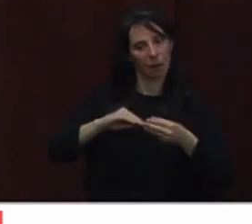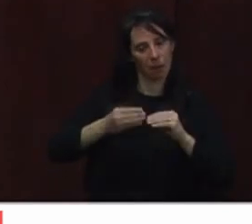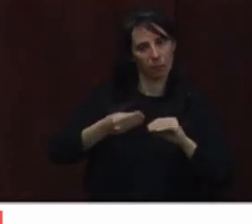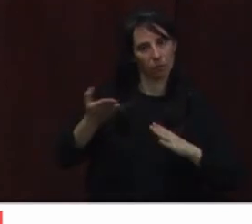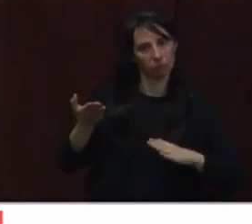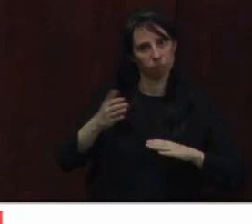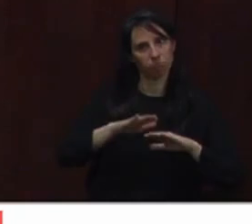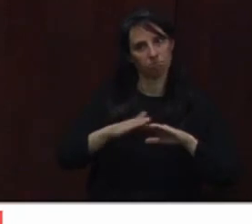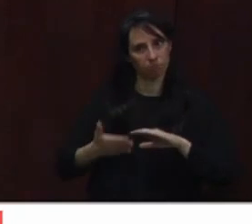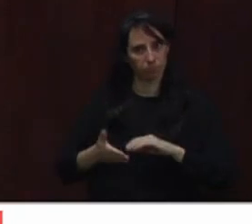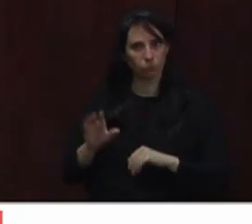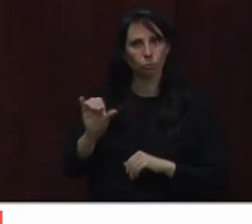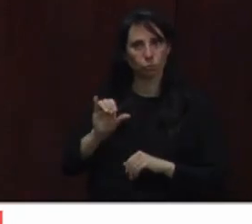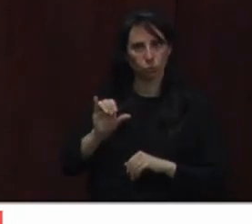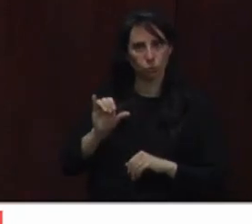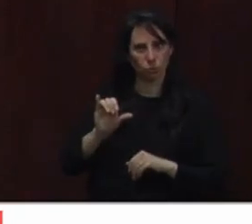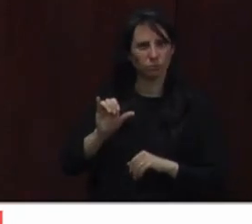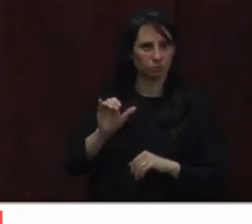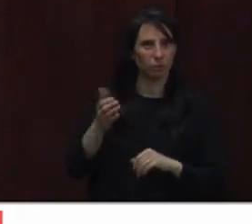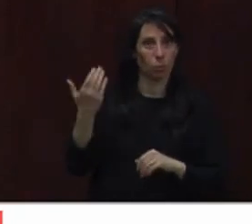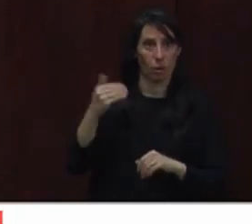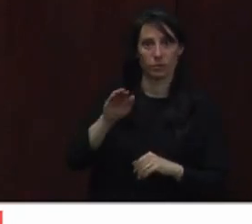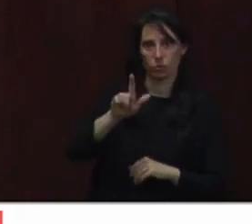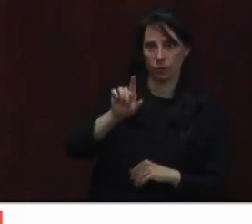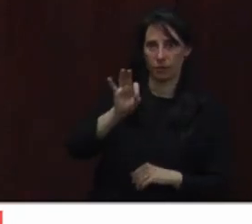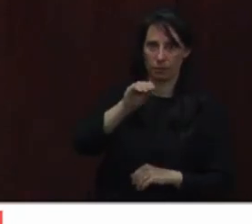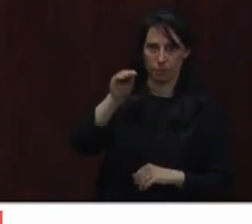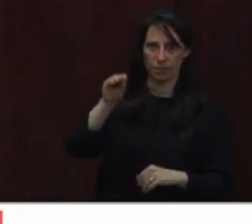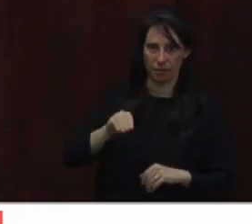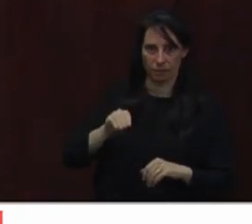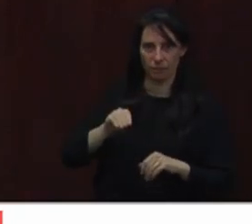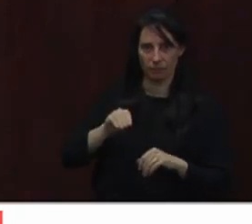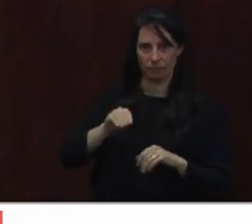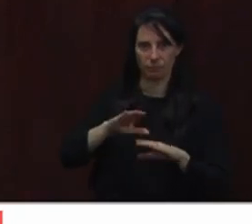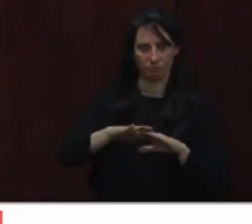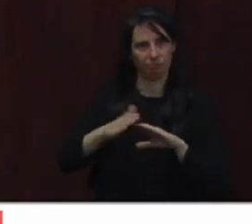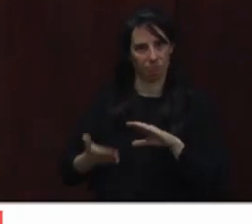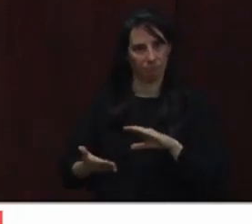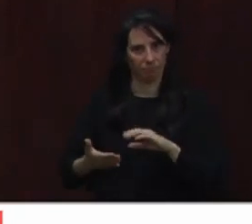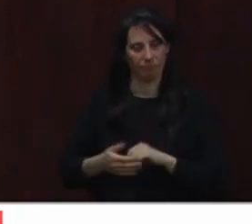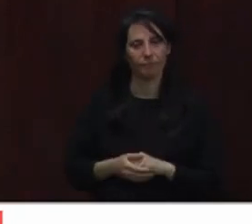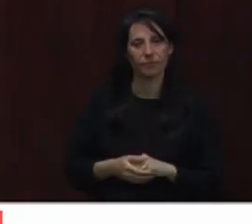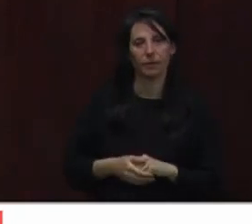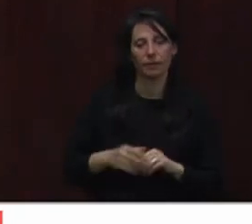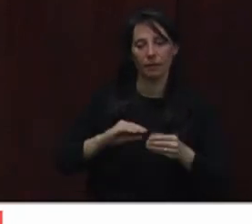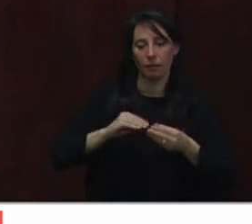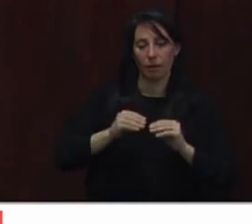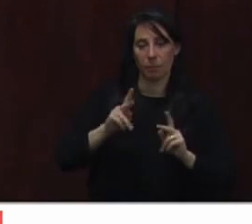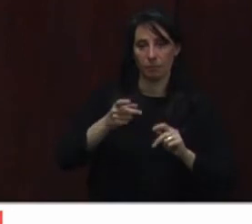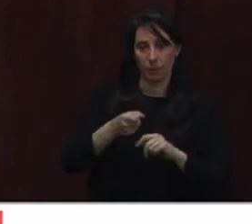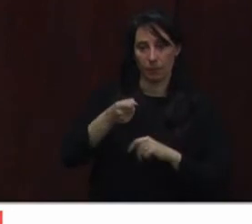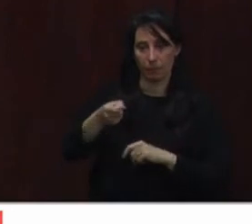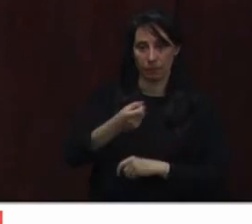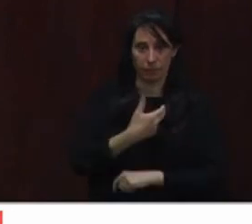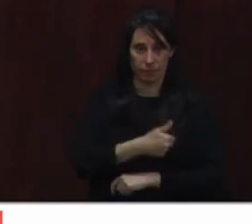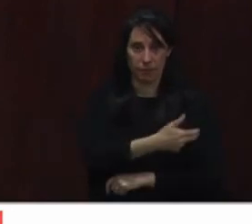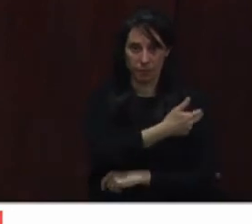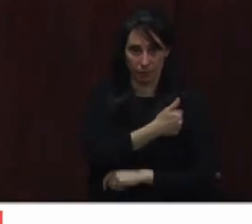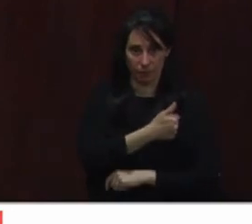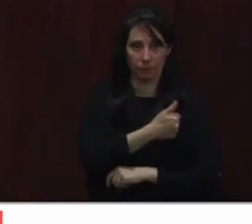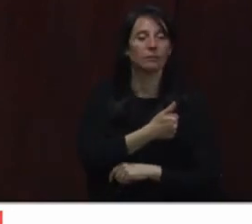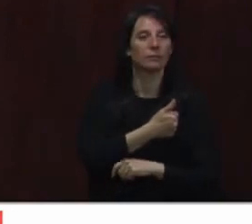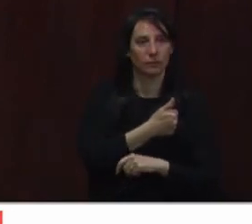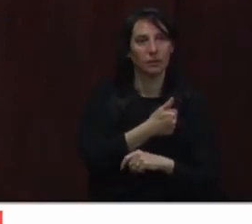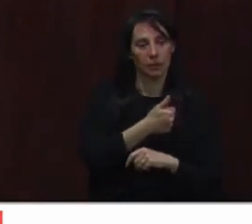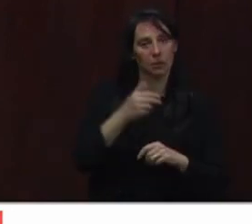that decrease was almost 29%. Hospital data shows a slight decrease in the infant beds with